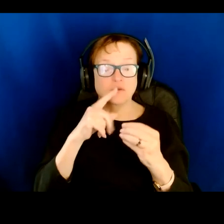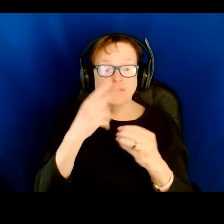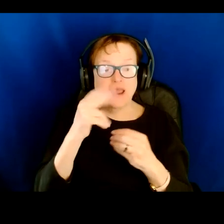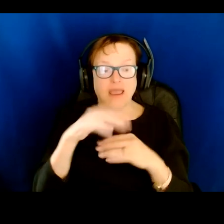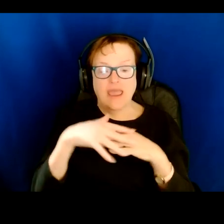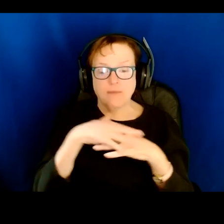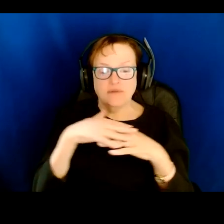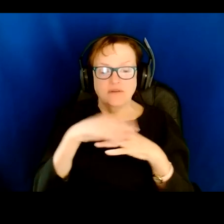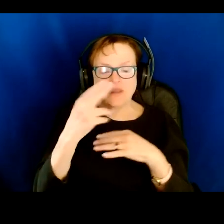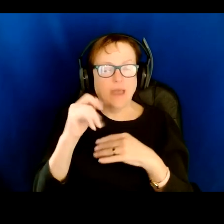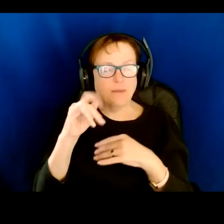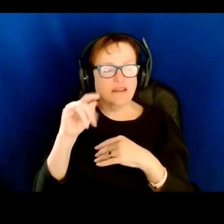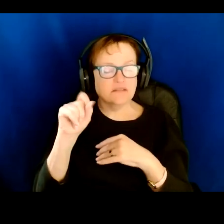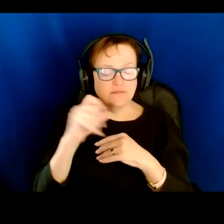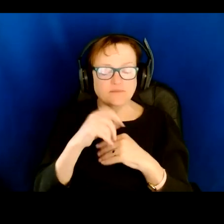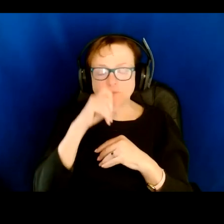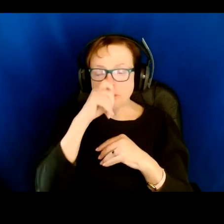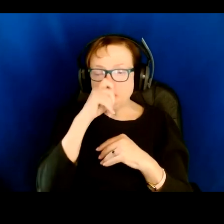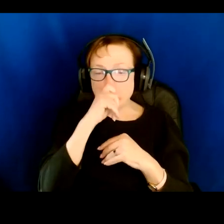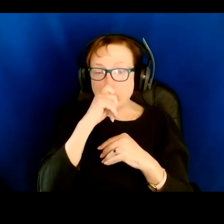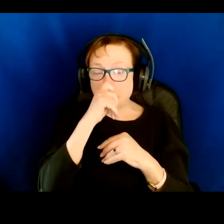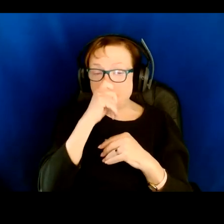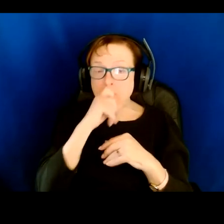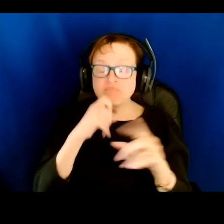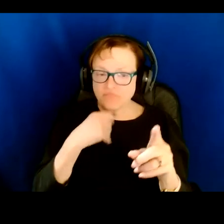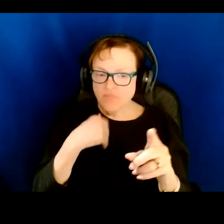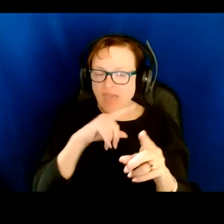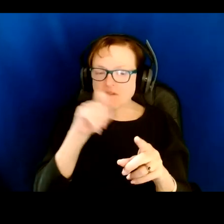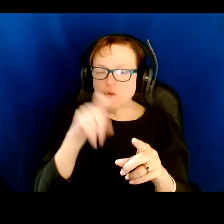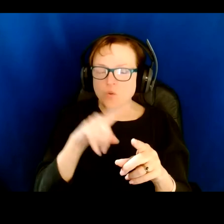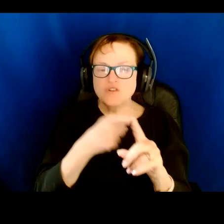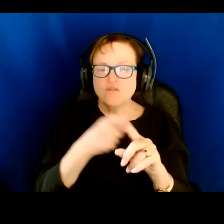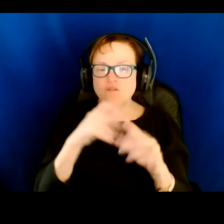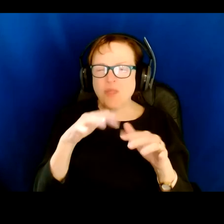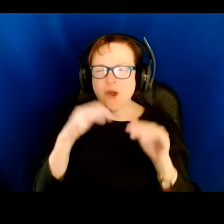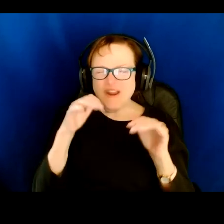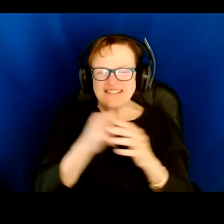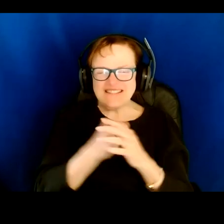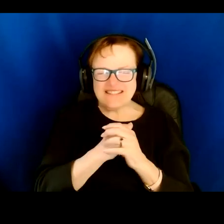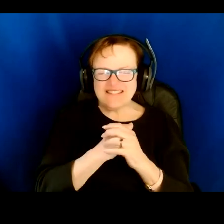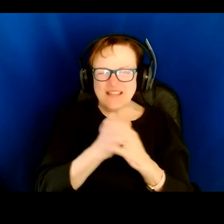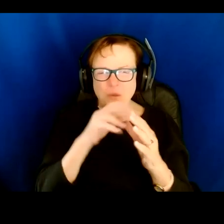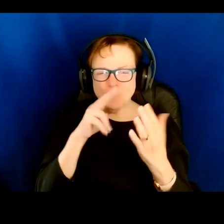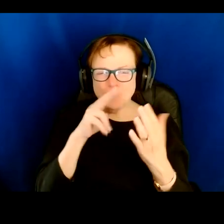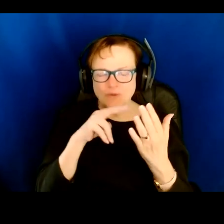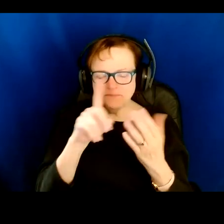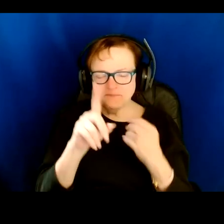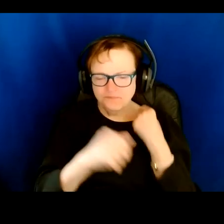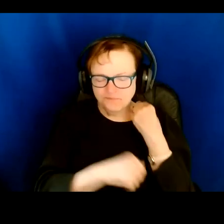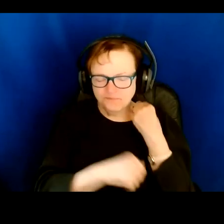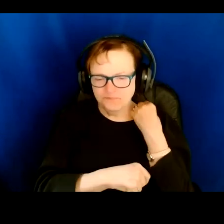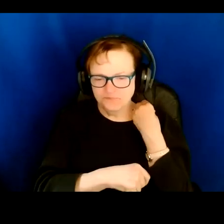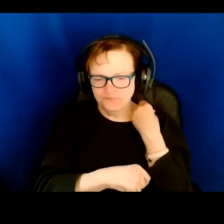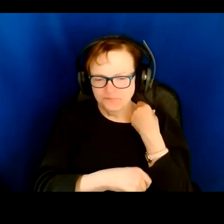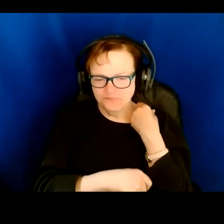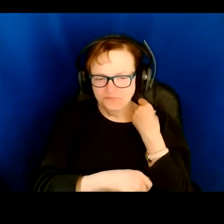for all of what you've shared today. So I do have a question here for you from the audience. And I will read it out to you. Just to